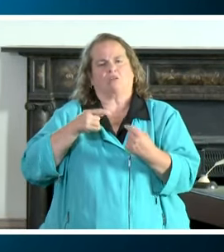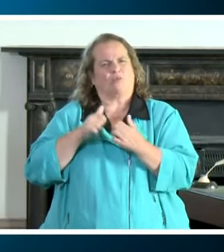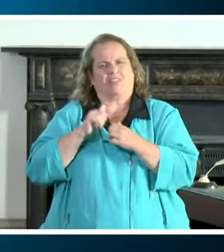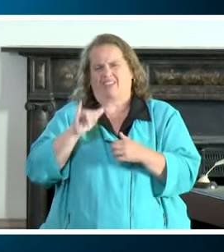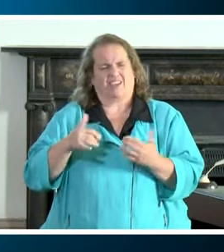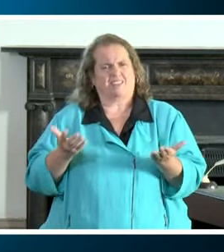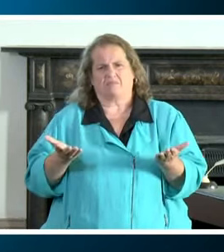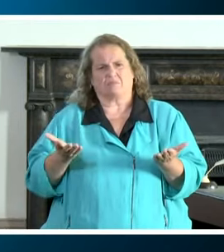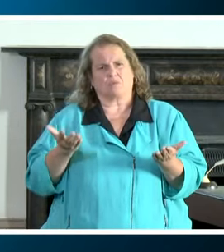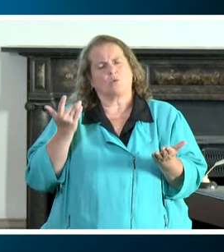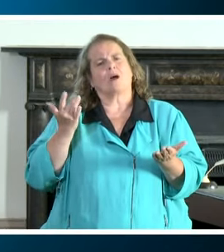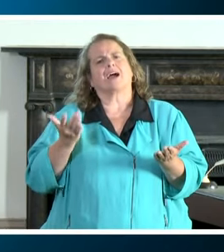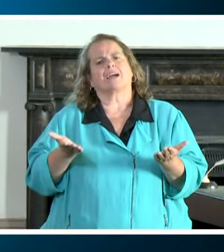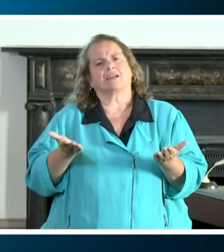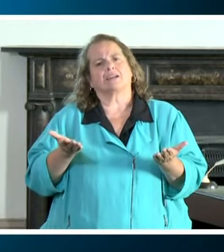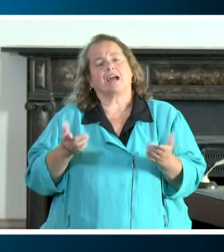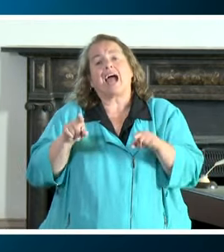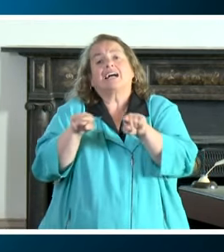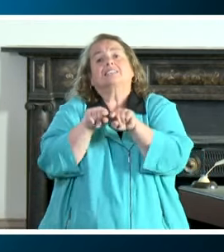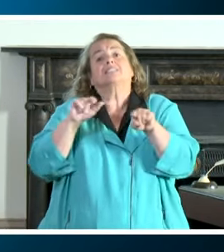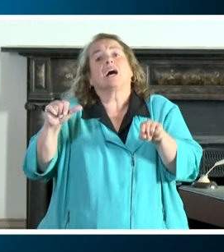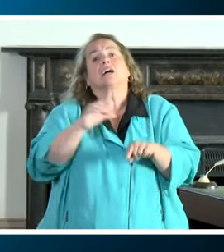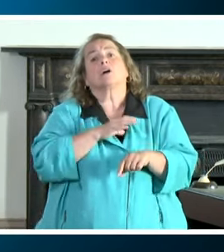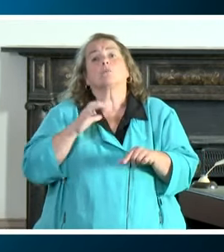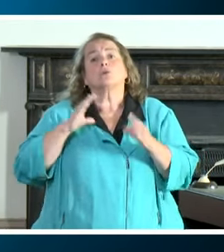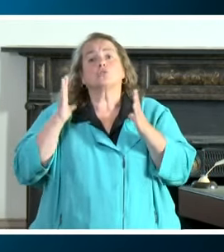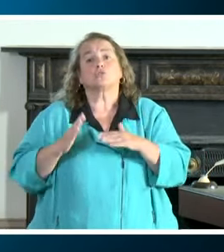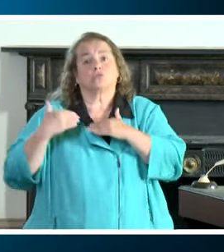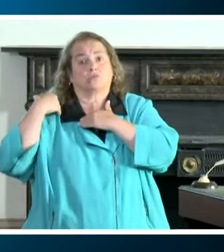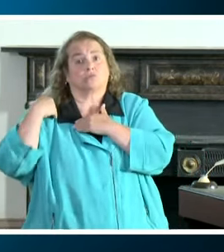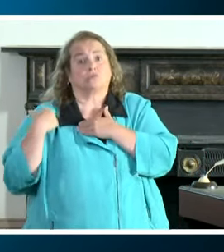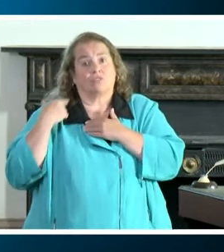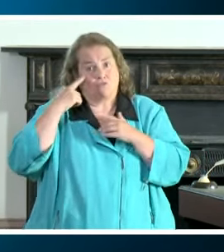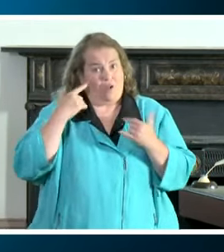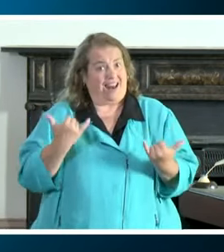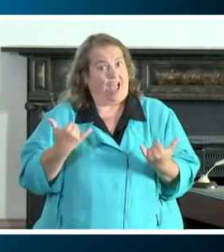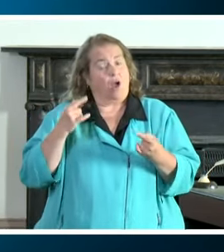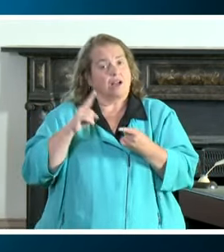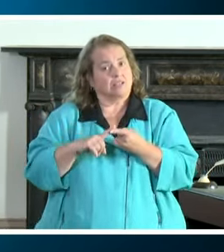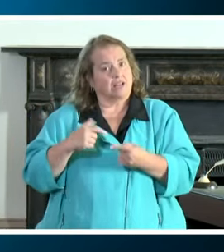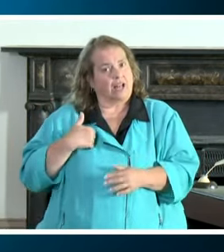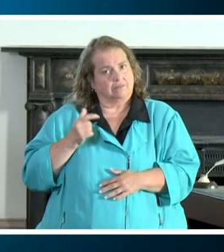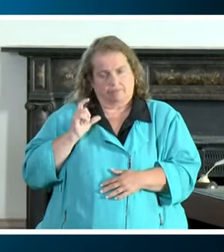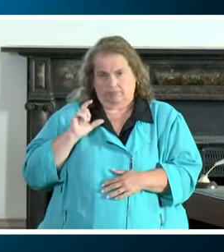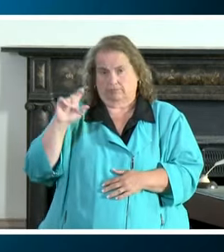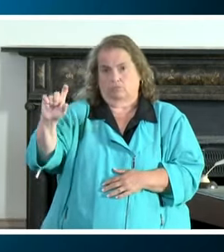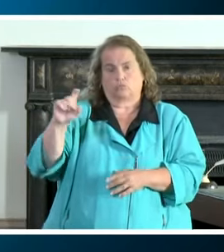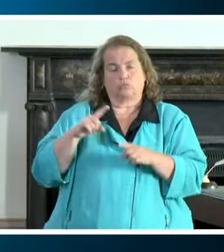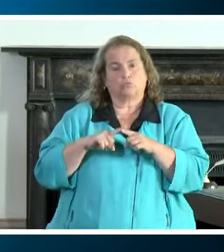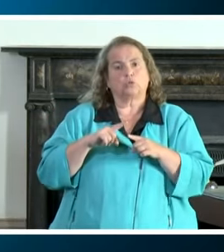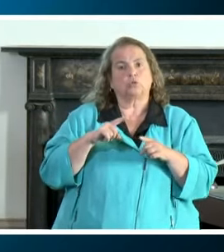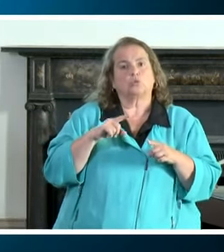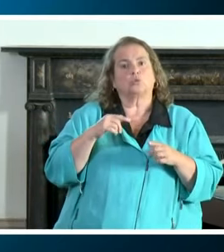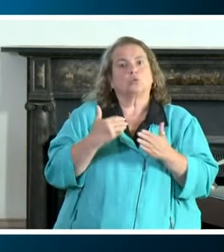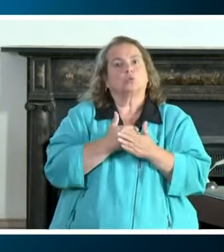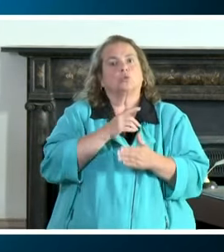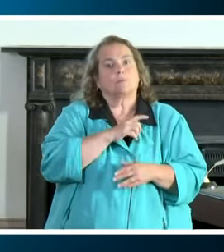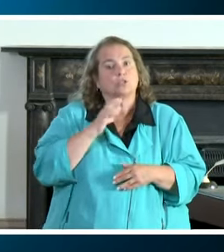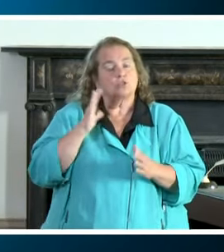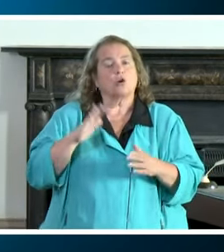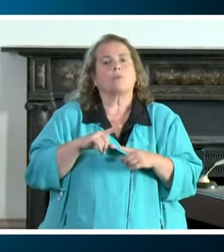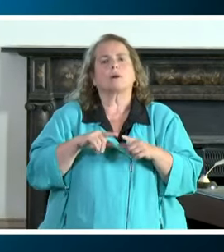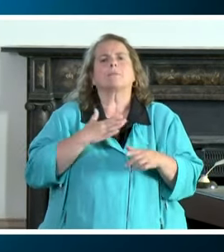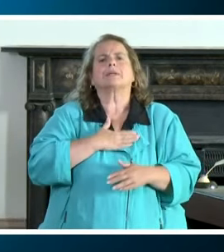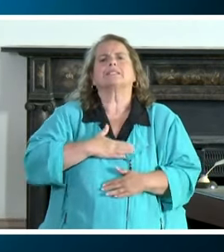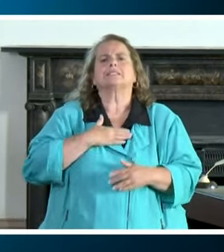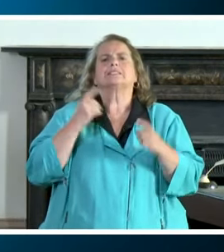as the commissioner charged, at least for a temporary time until I turn this over, um, please celebrate